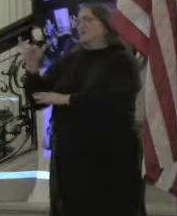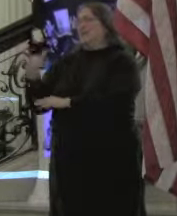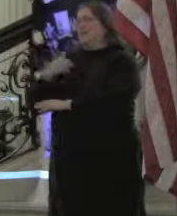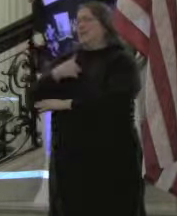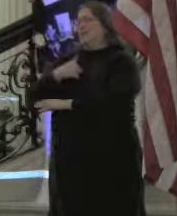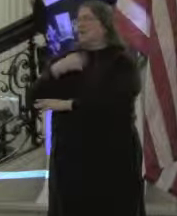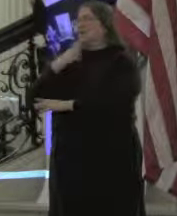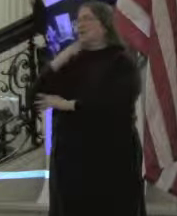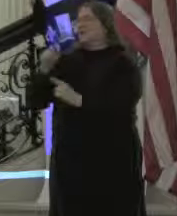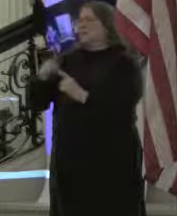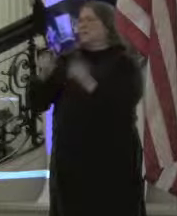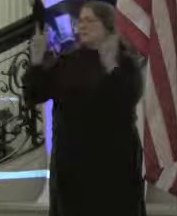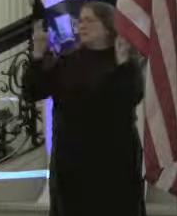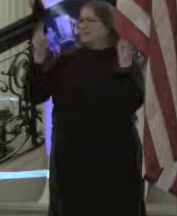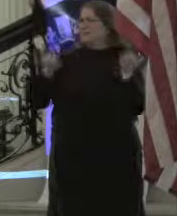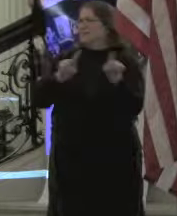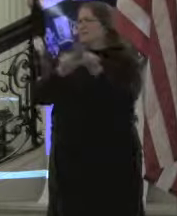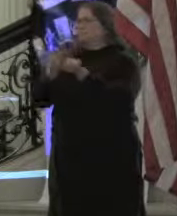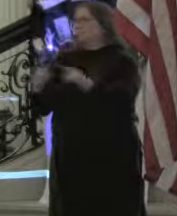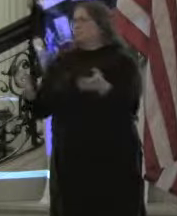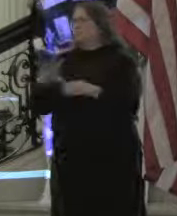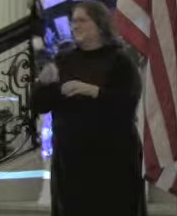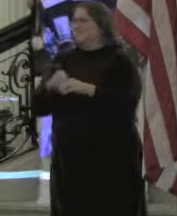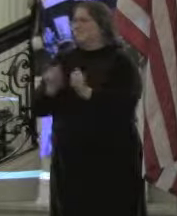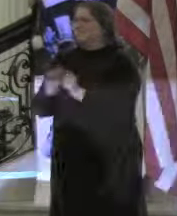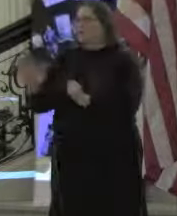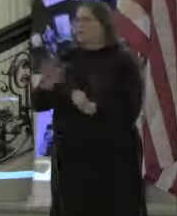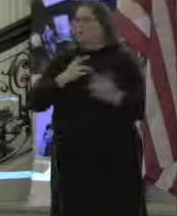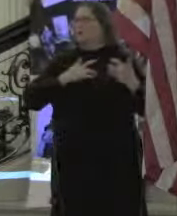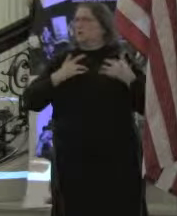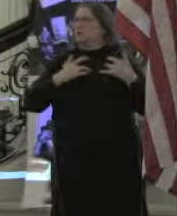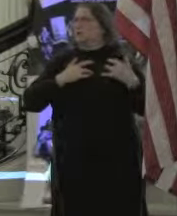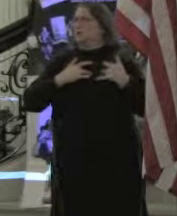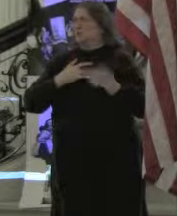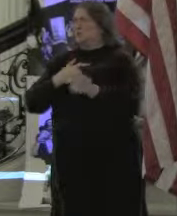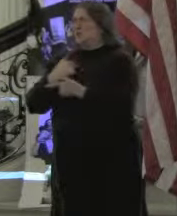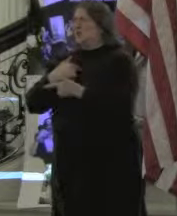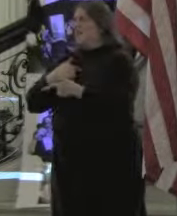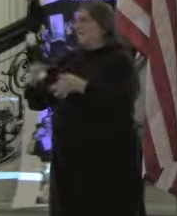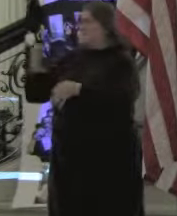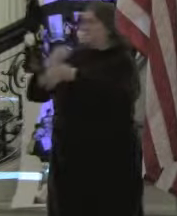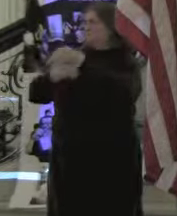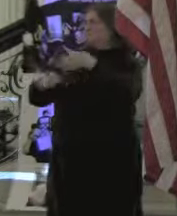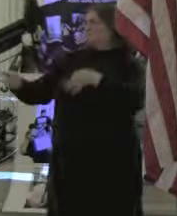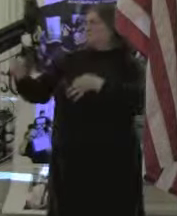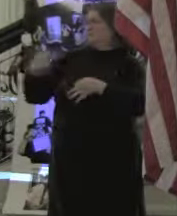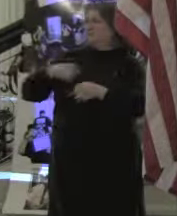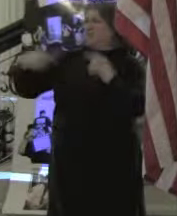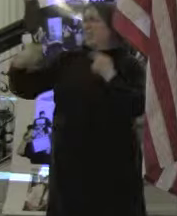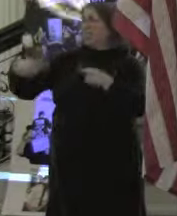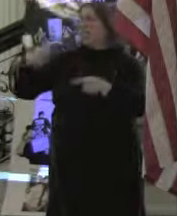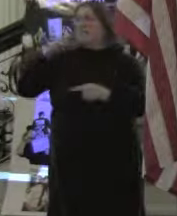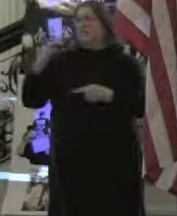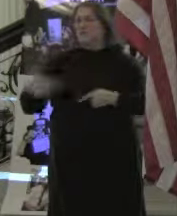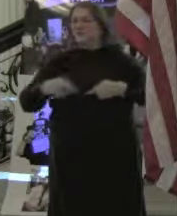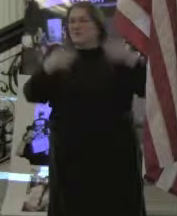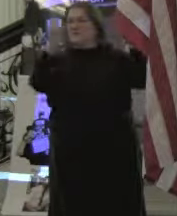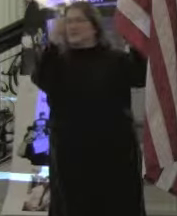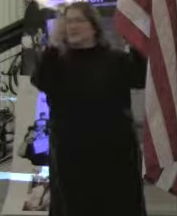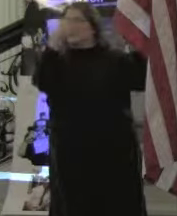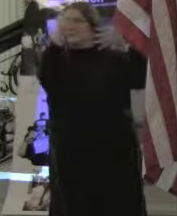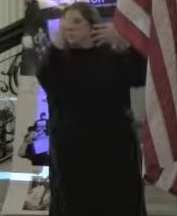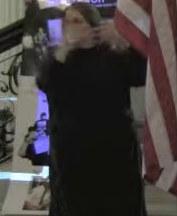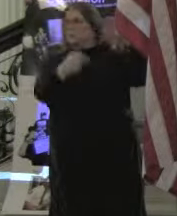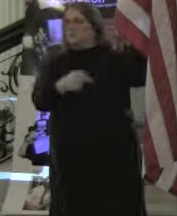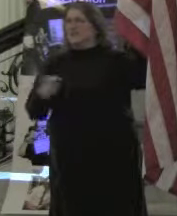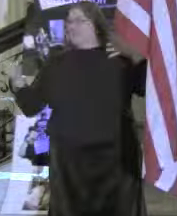was talking about these issues, he goes, you know, when I came in here, I was where you are, arguing for these issues. So he is a